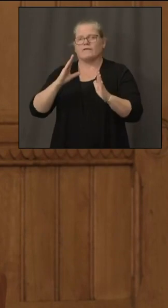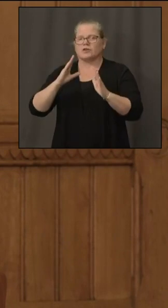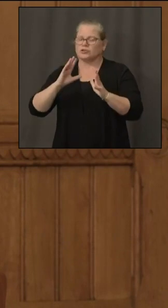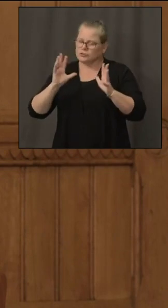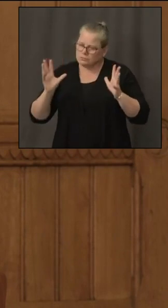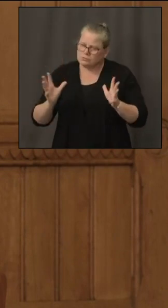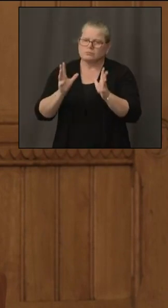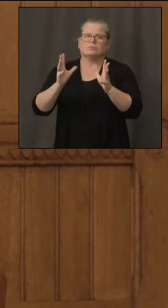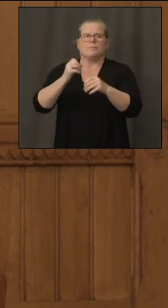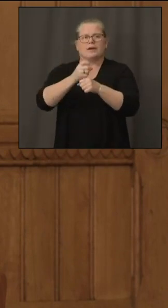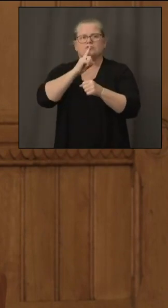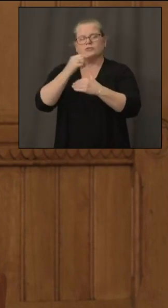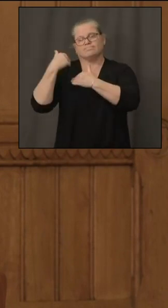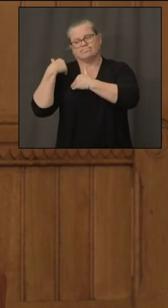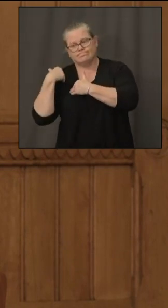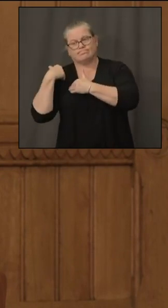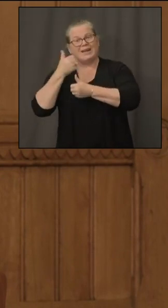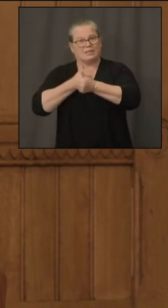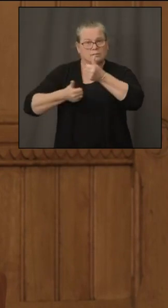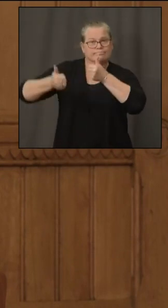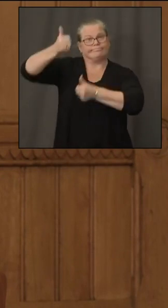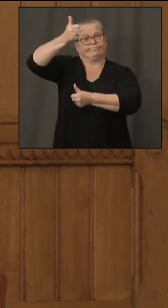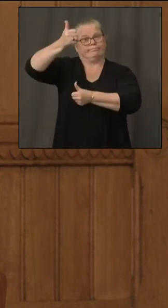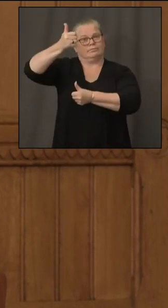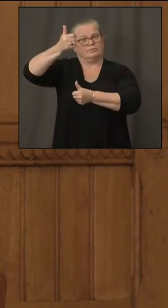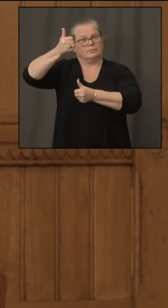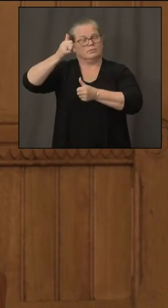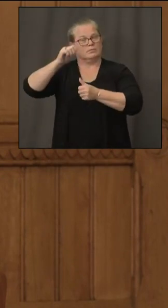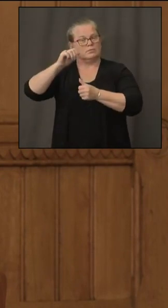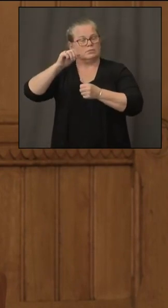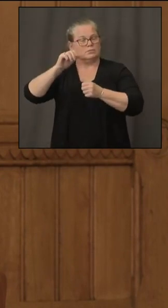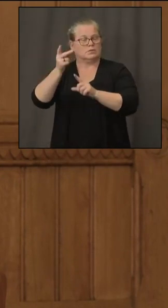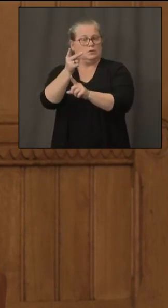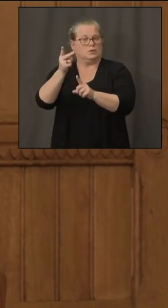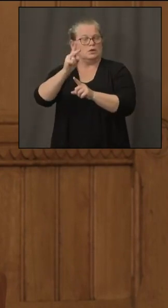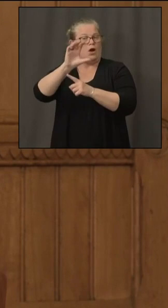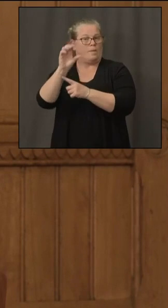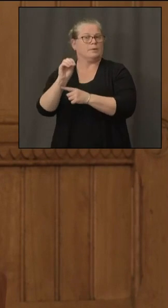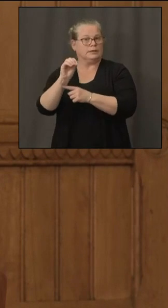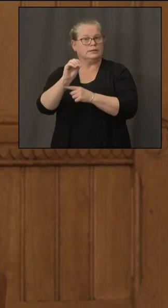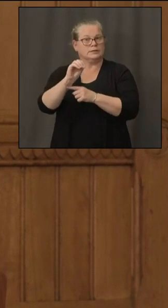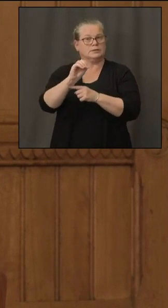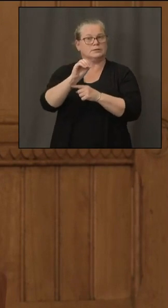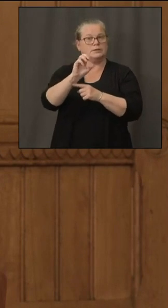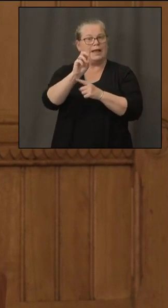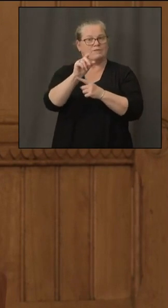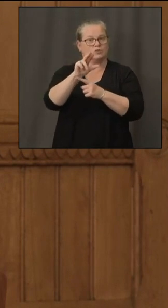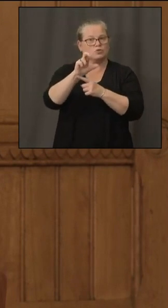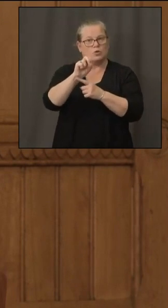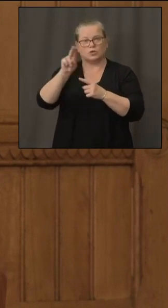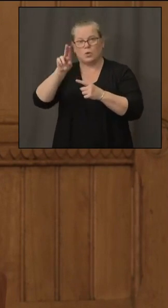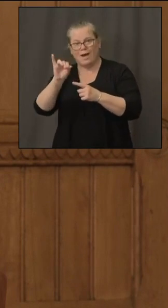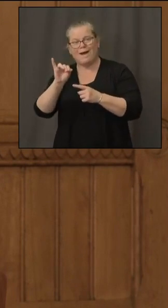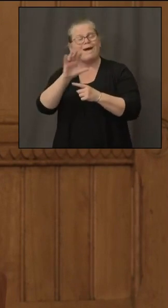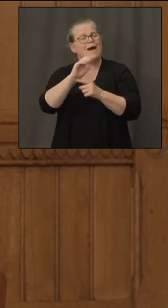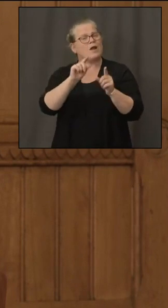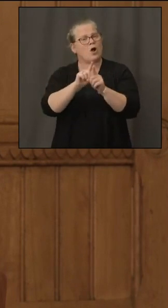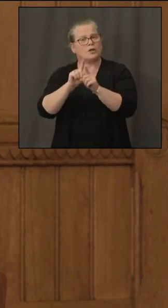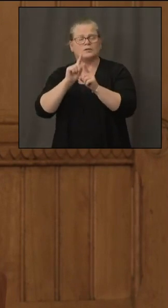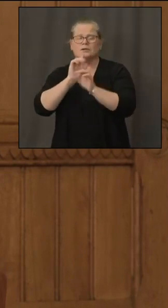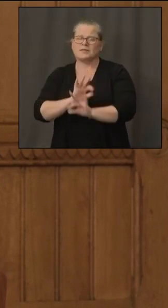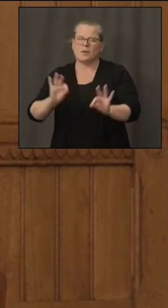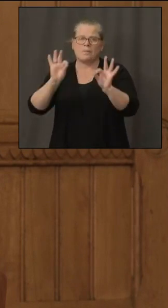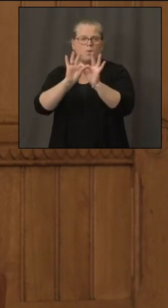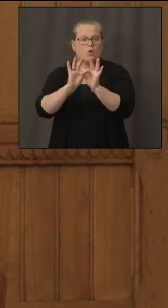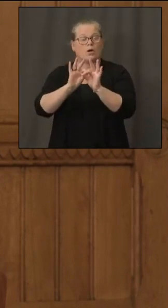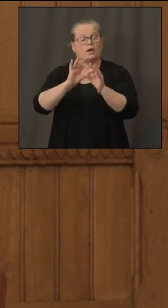urgency at the leadership level of the utilities and um uh it's also really important to to share that how grateful we are for